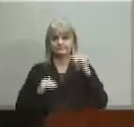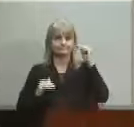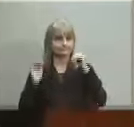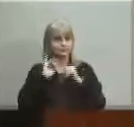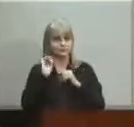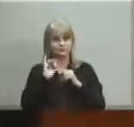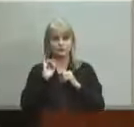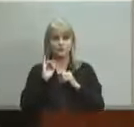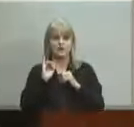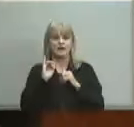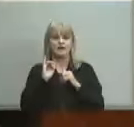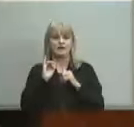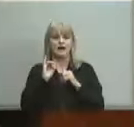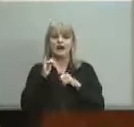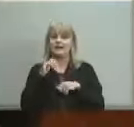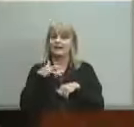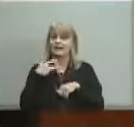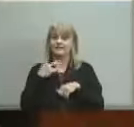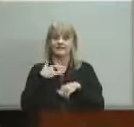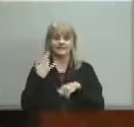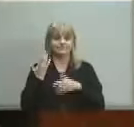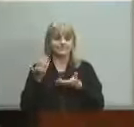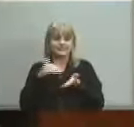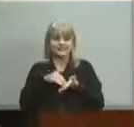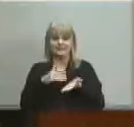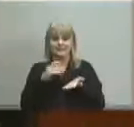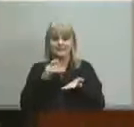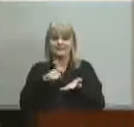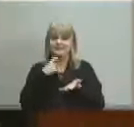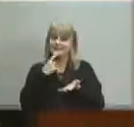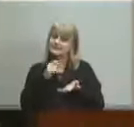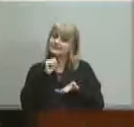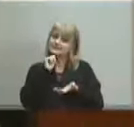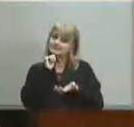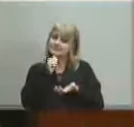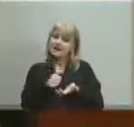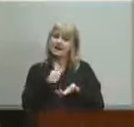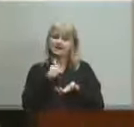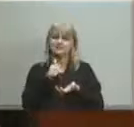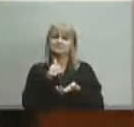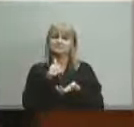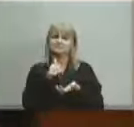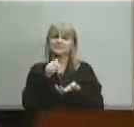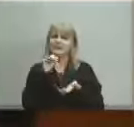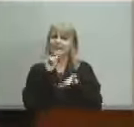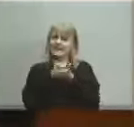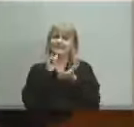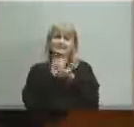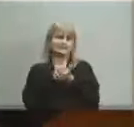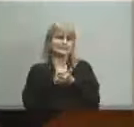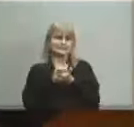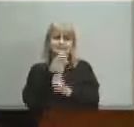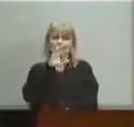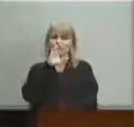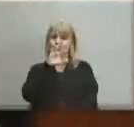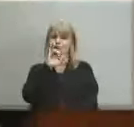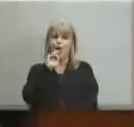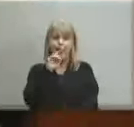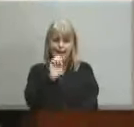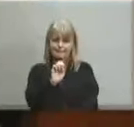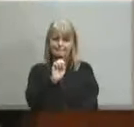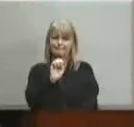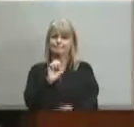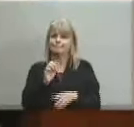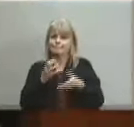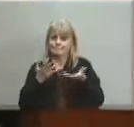i just again have to say that is not that's a crime that we all of us are